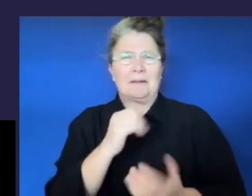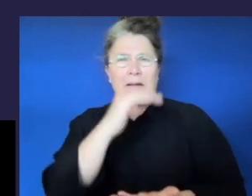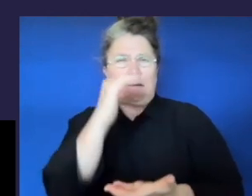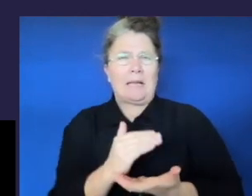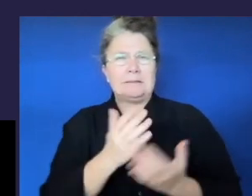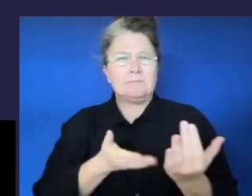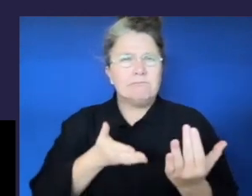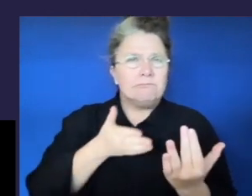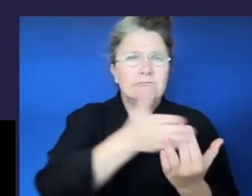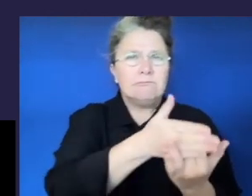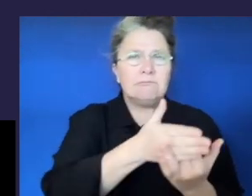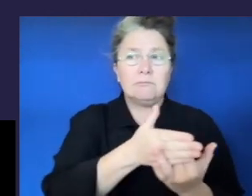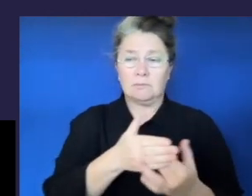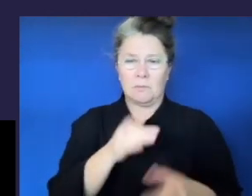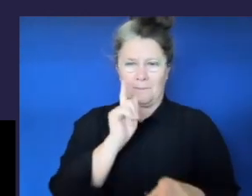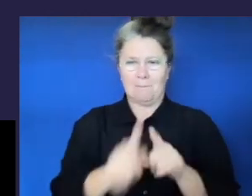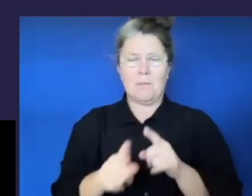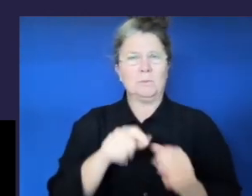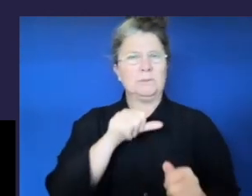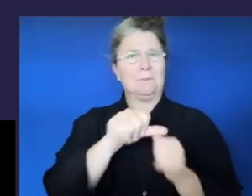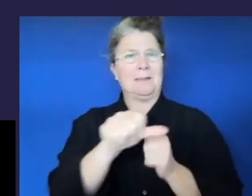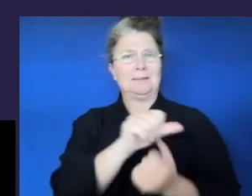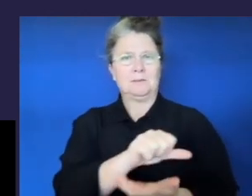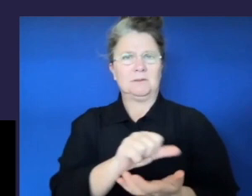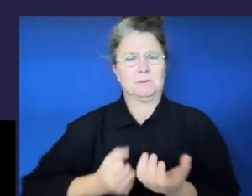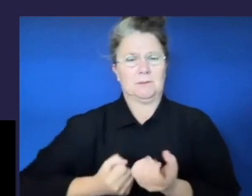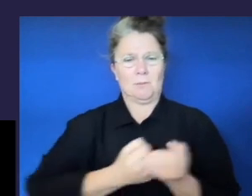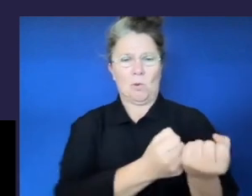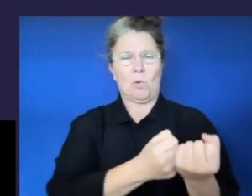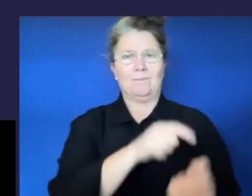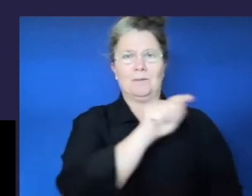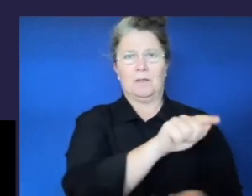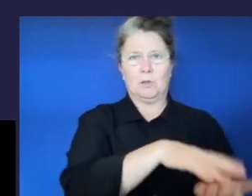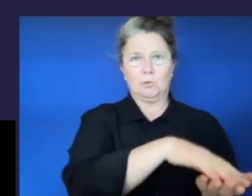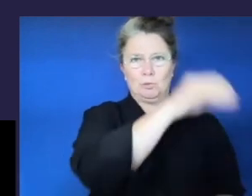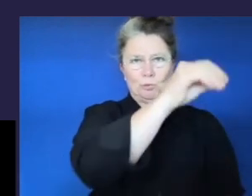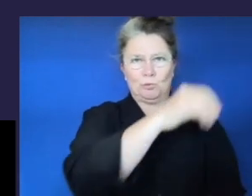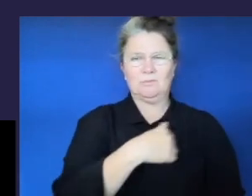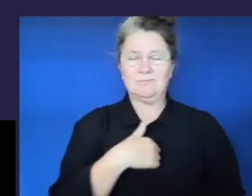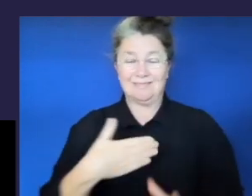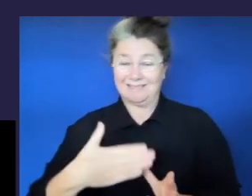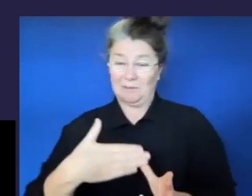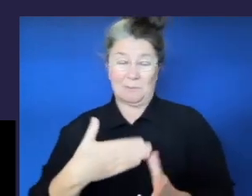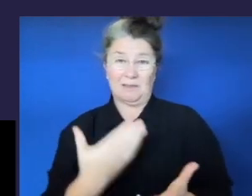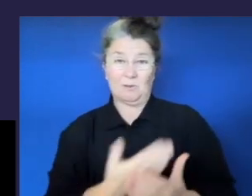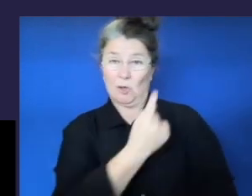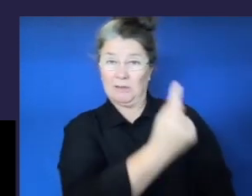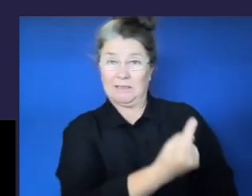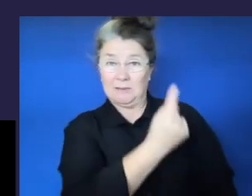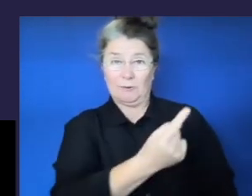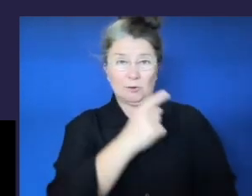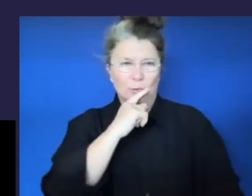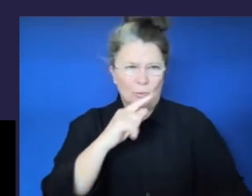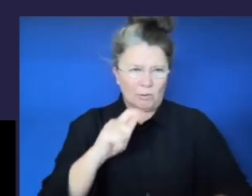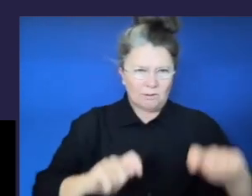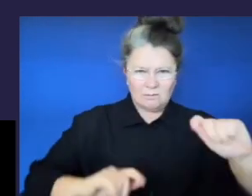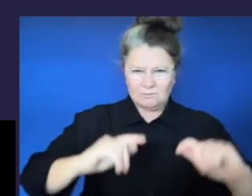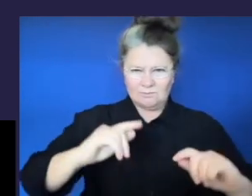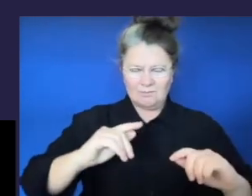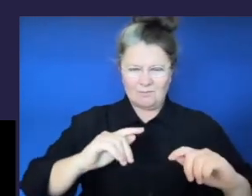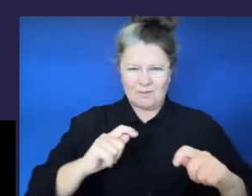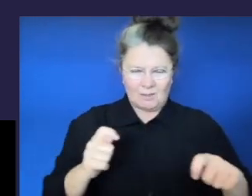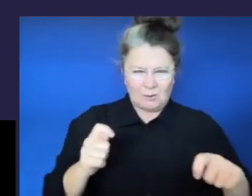disability vary in the level, type and intensity of adjustments required. Recognition of this variance is represented in the nationally